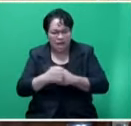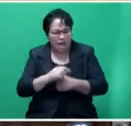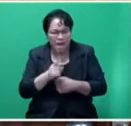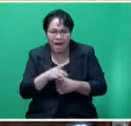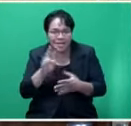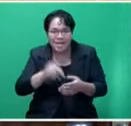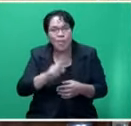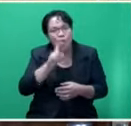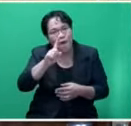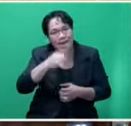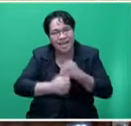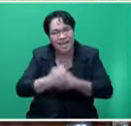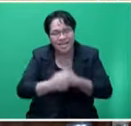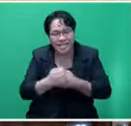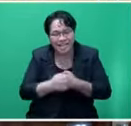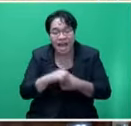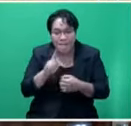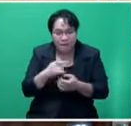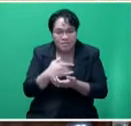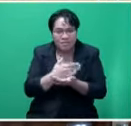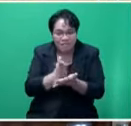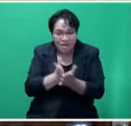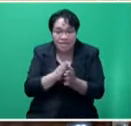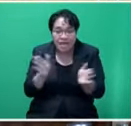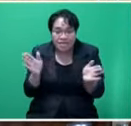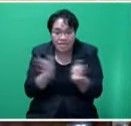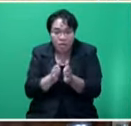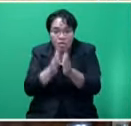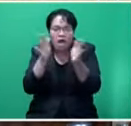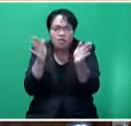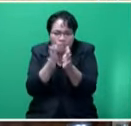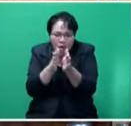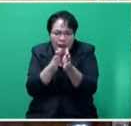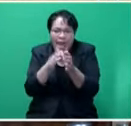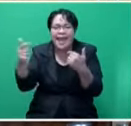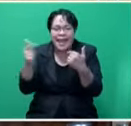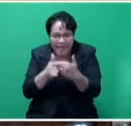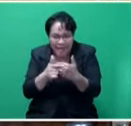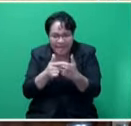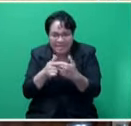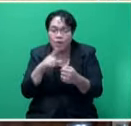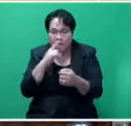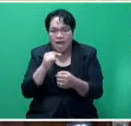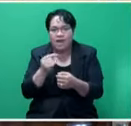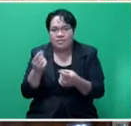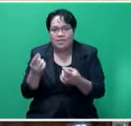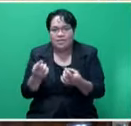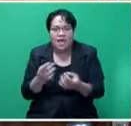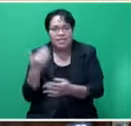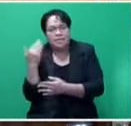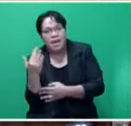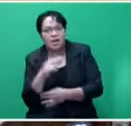only one generator. And you can then, of course, if your towers are smaller and there are lesser towers, you can be more readily dependent on renewable energy